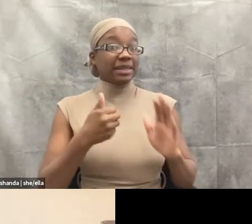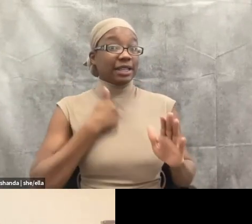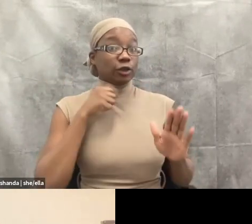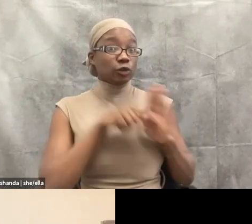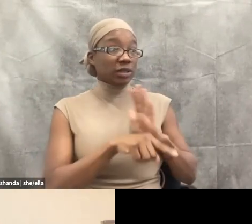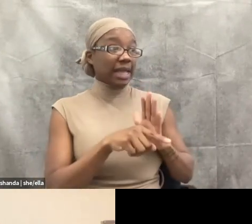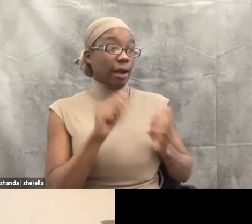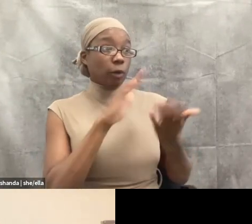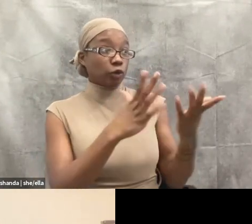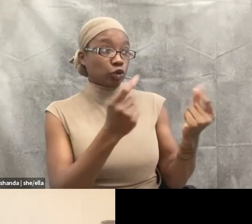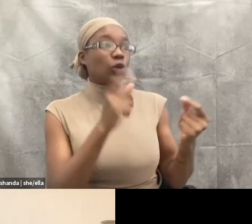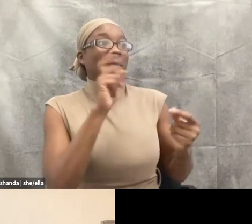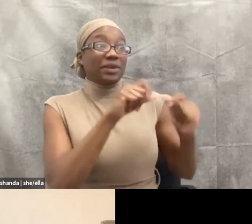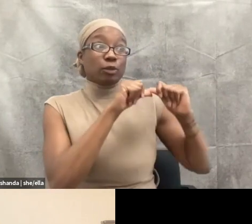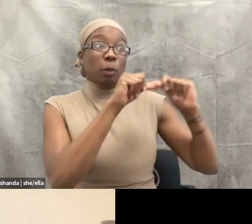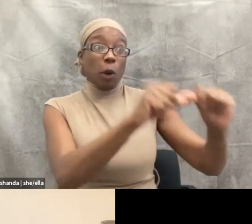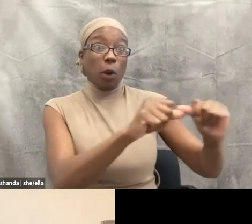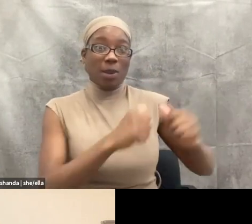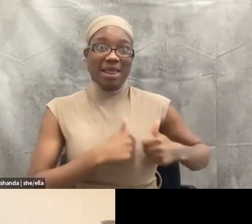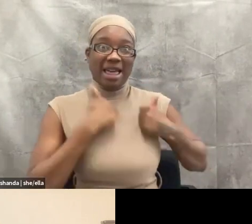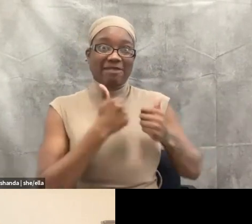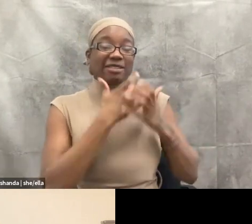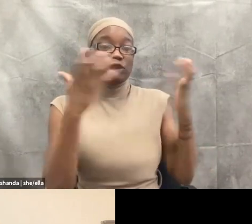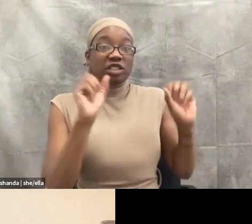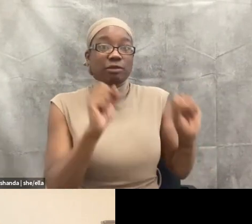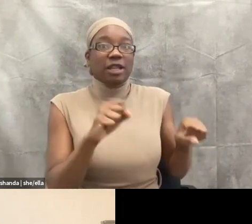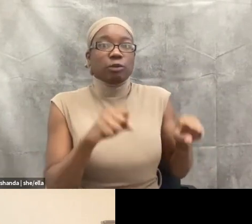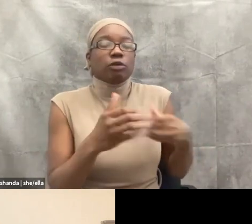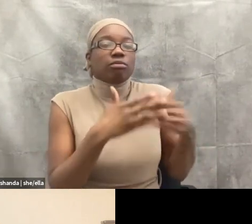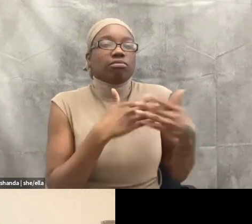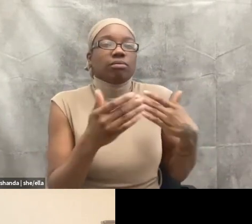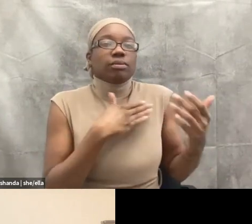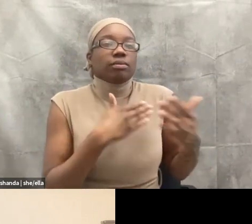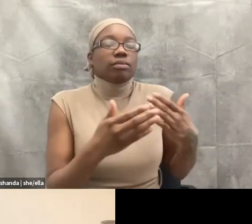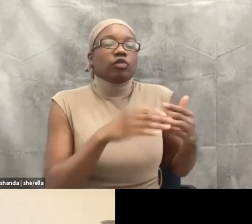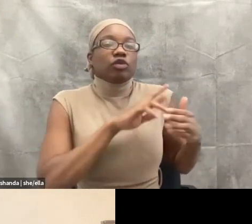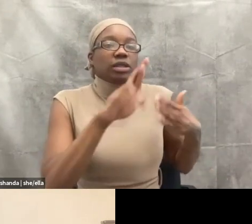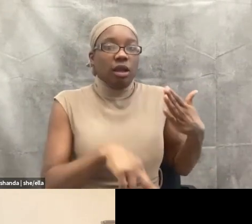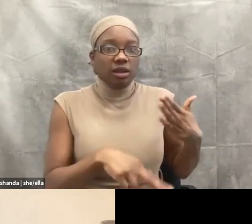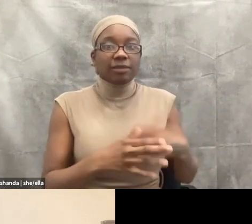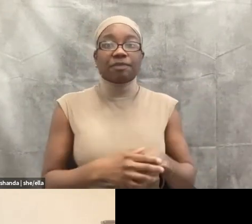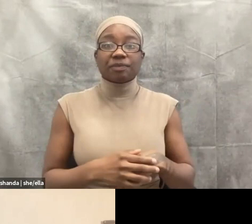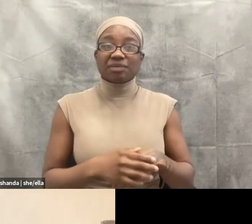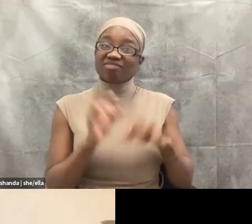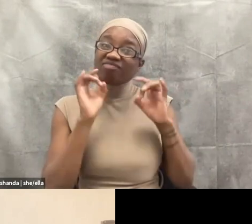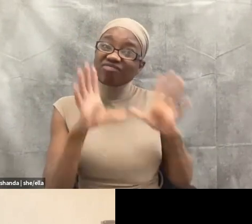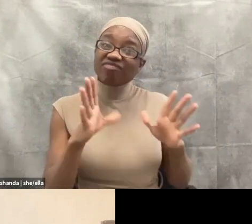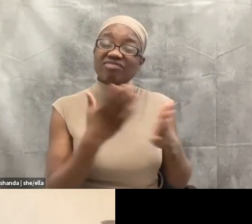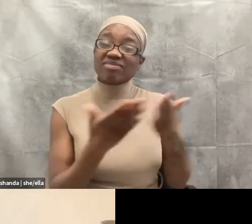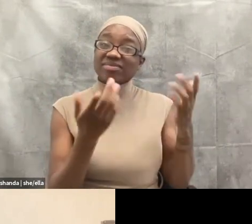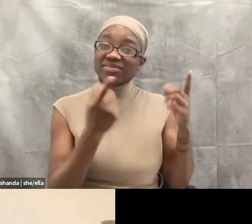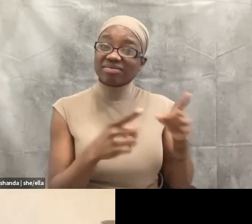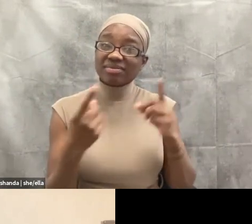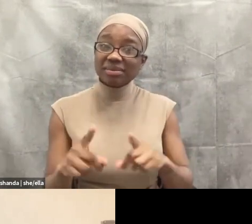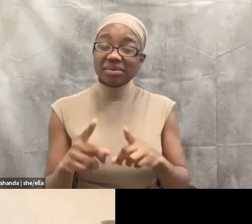that's when really terrible things get to happen to people. Um, because we've cast wanting to die as insane, then we can use